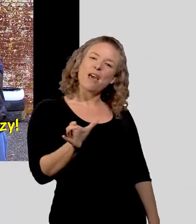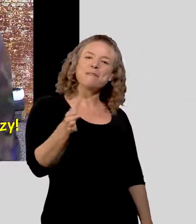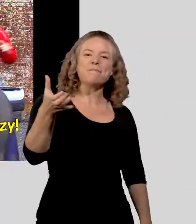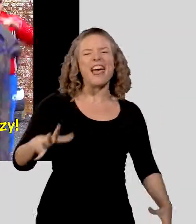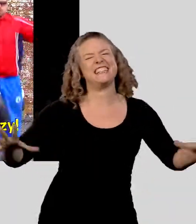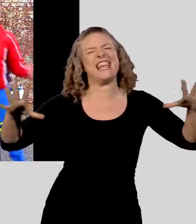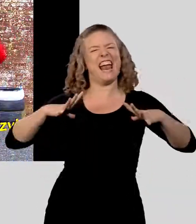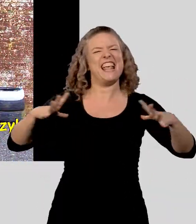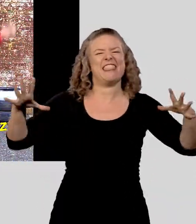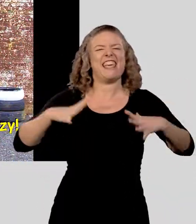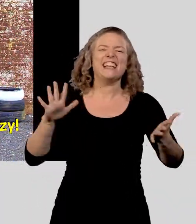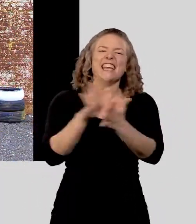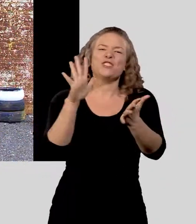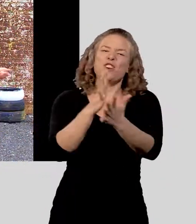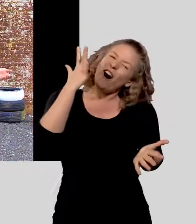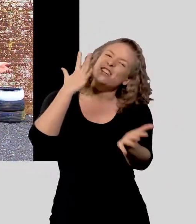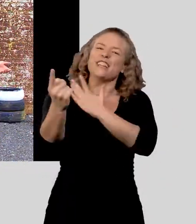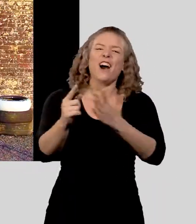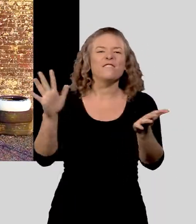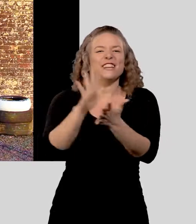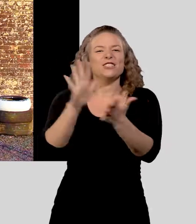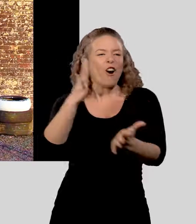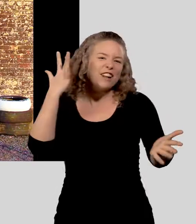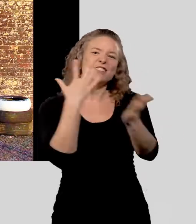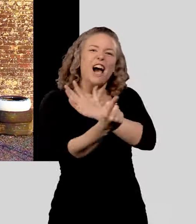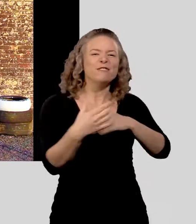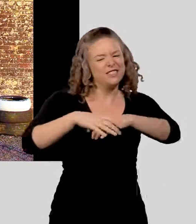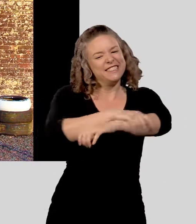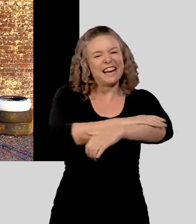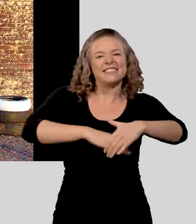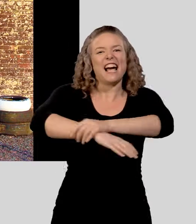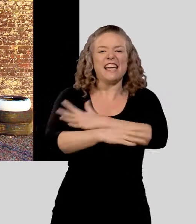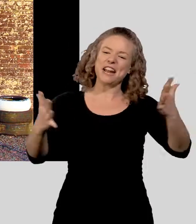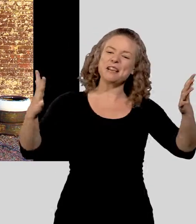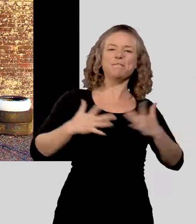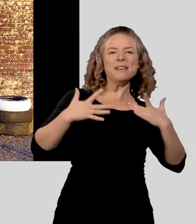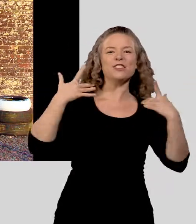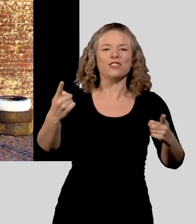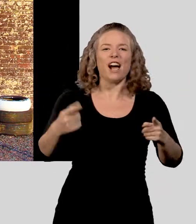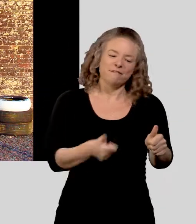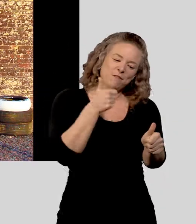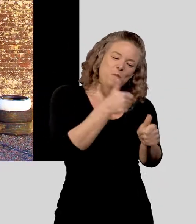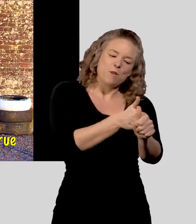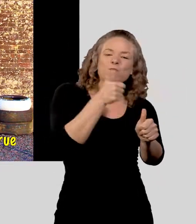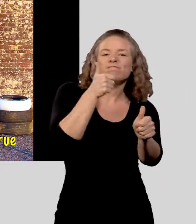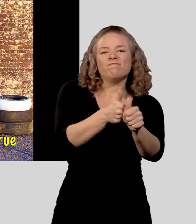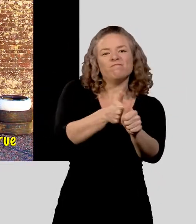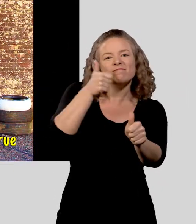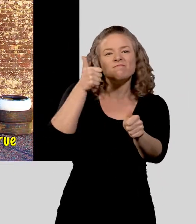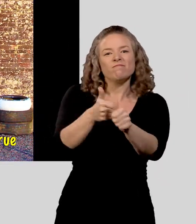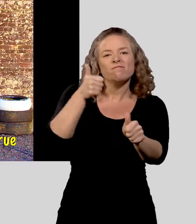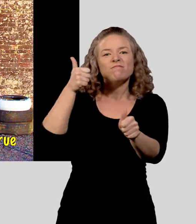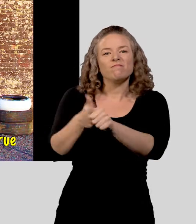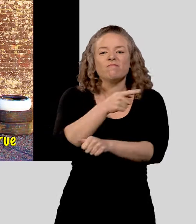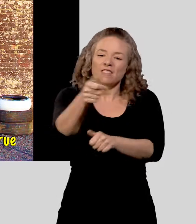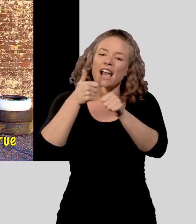Turn up the base, get down in a hizzy Enjoy yourself, enjoy yourself Get stuck in and just be yourself We'll be there,